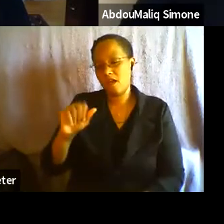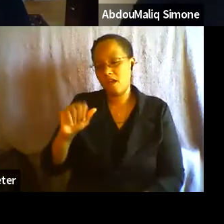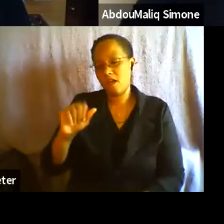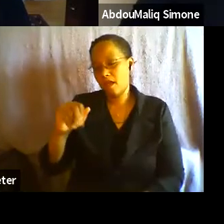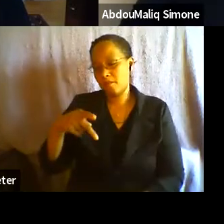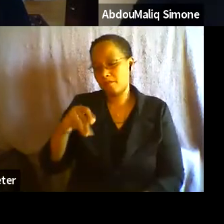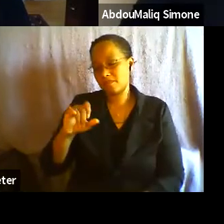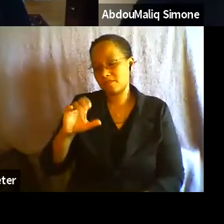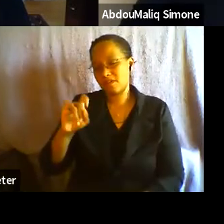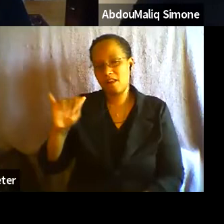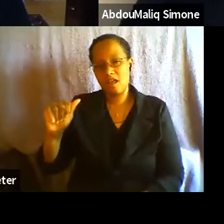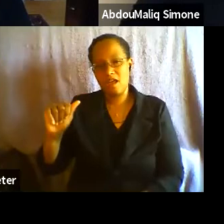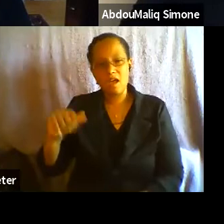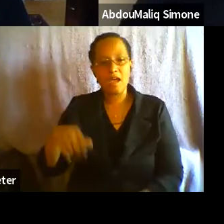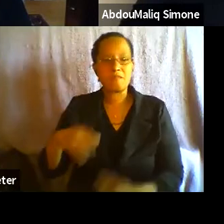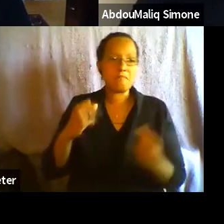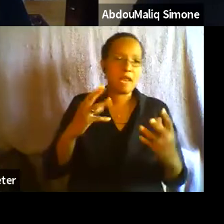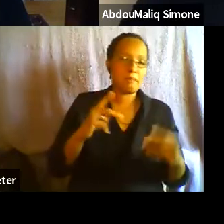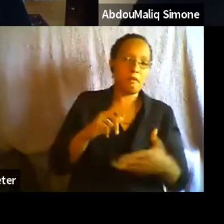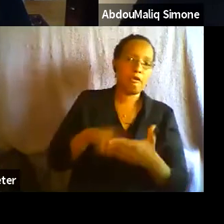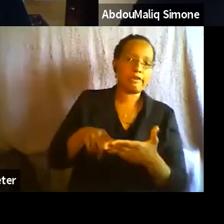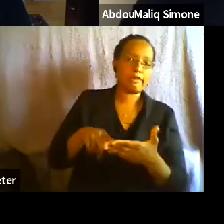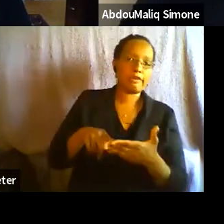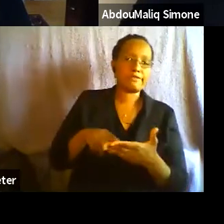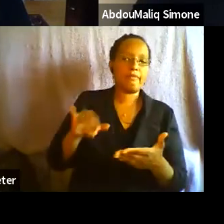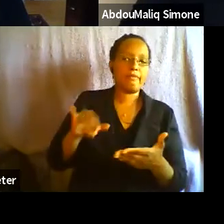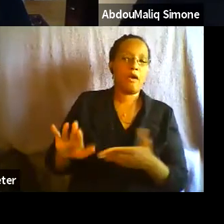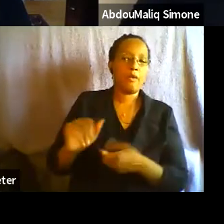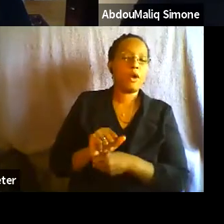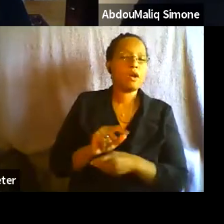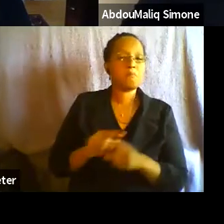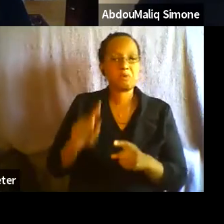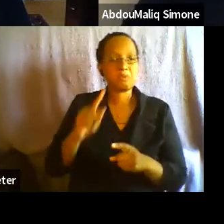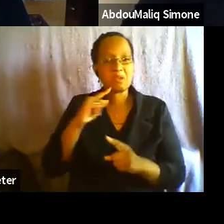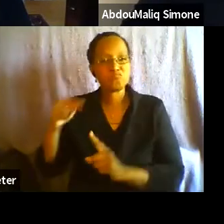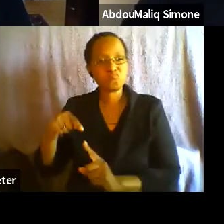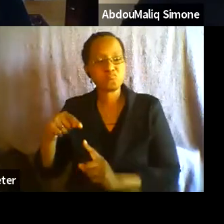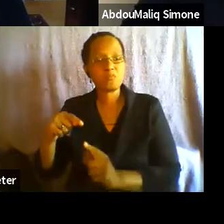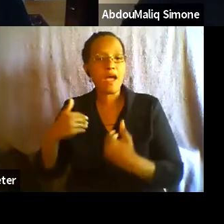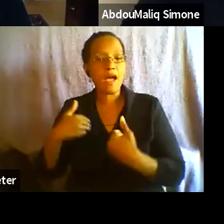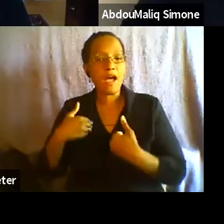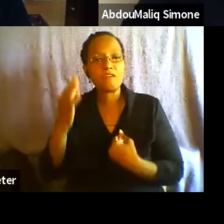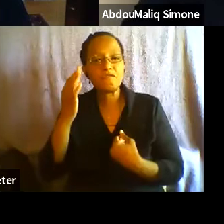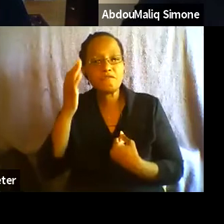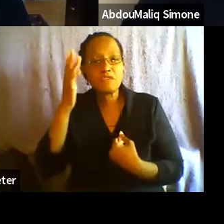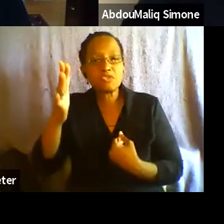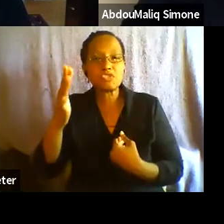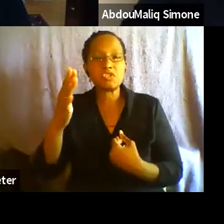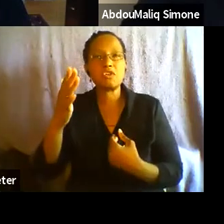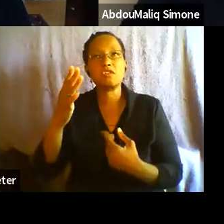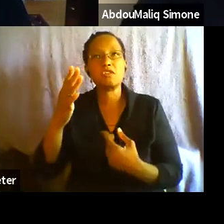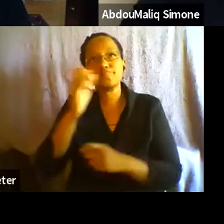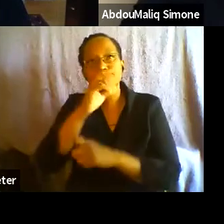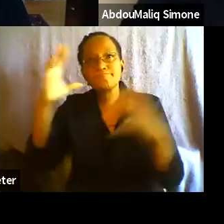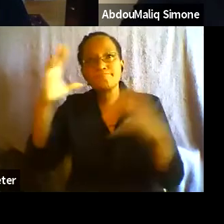that many may have is all about having some future sense of relationship to land. And there's also